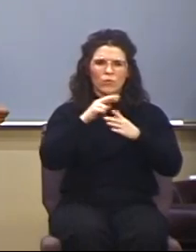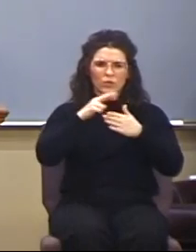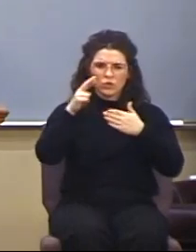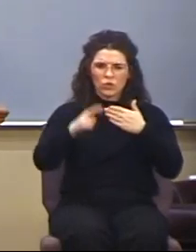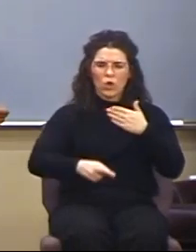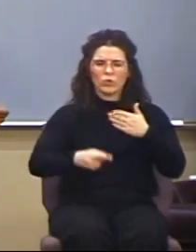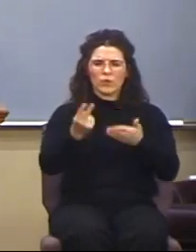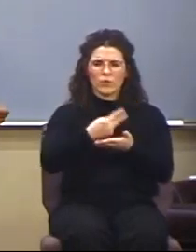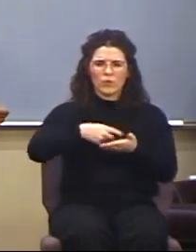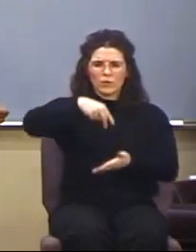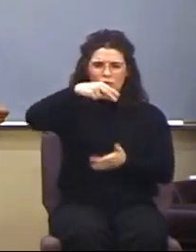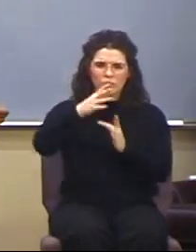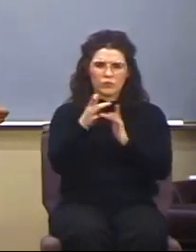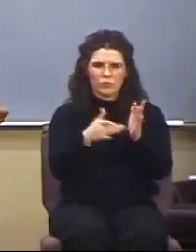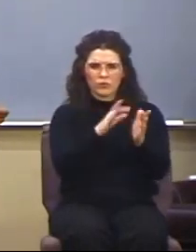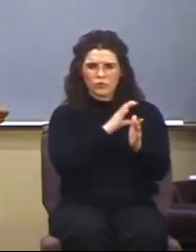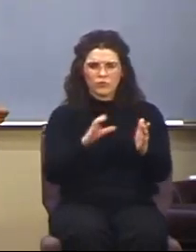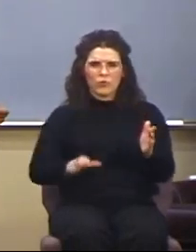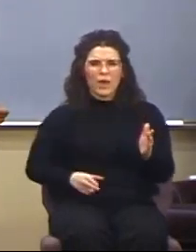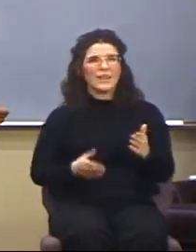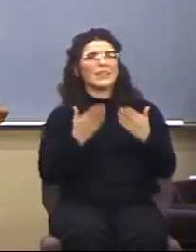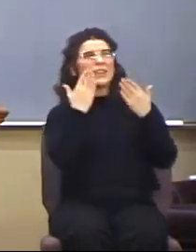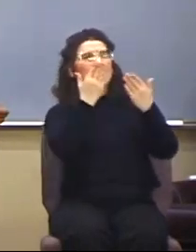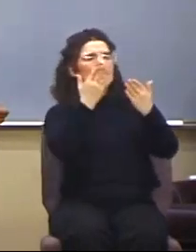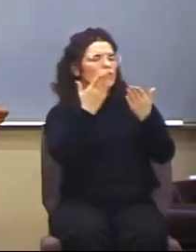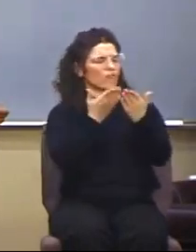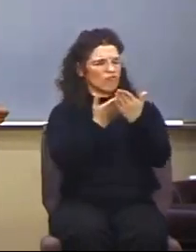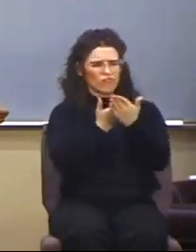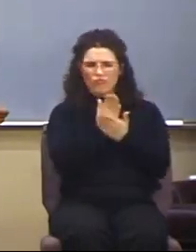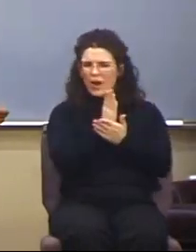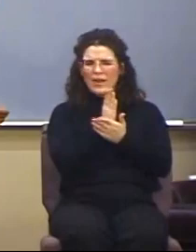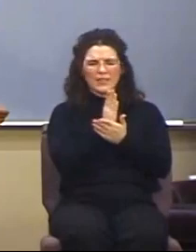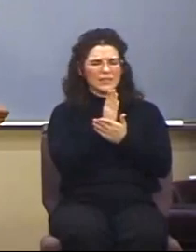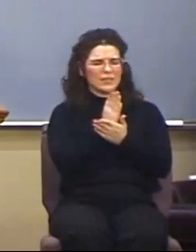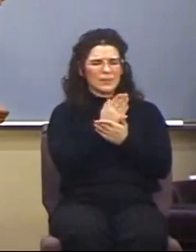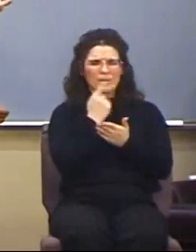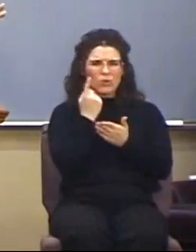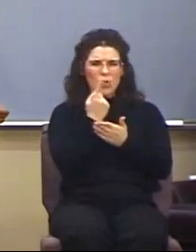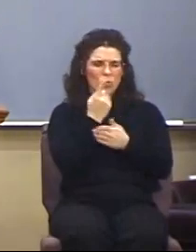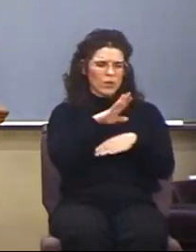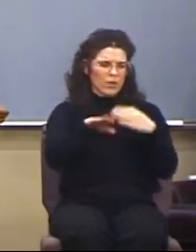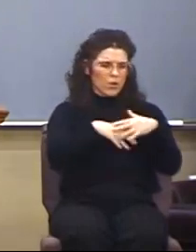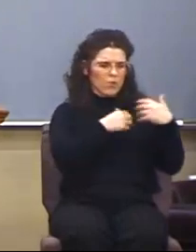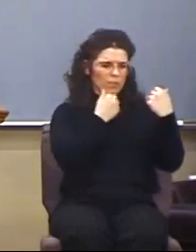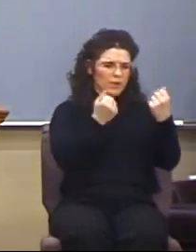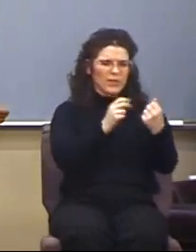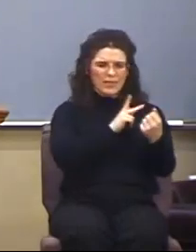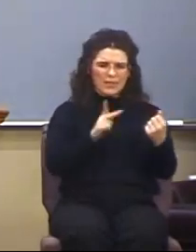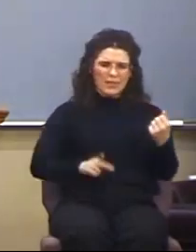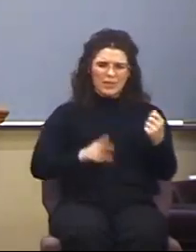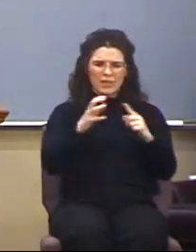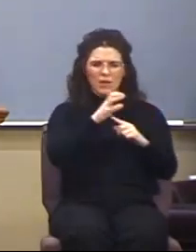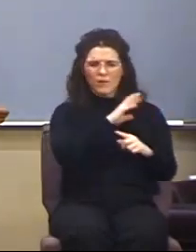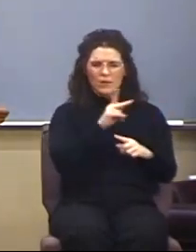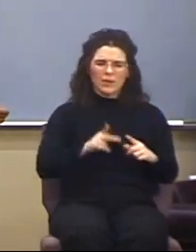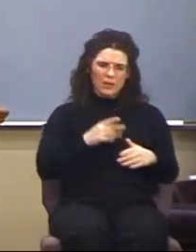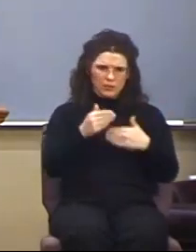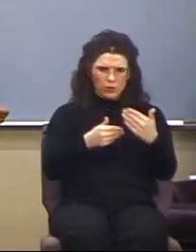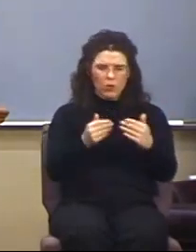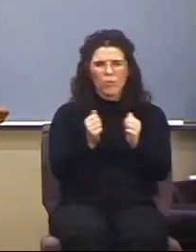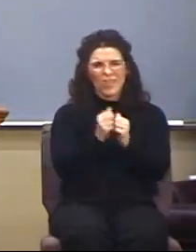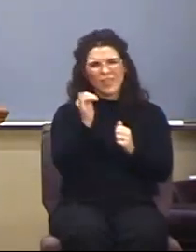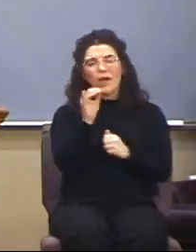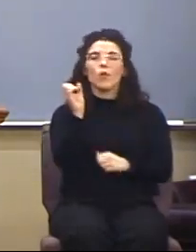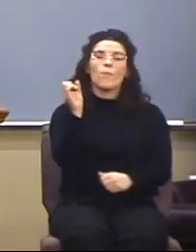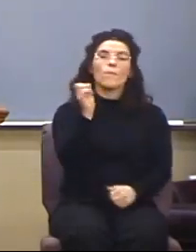and it has everything to do with his right to be the only potentate Lord of Lord, king of kings, so on and so forth. Okay, so with that